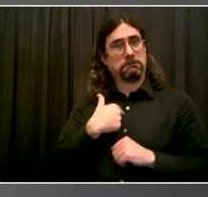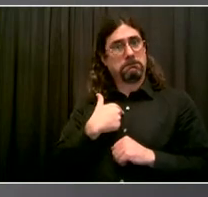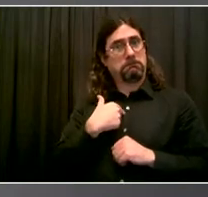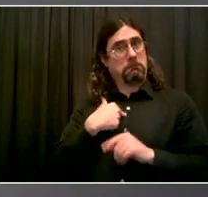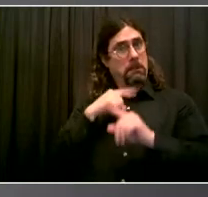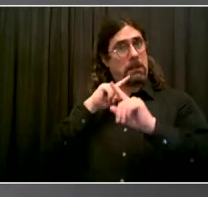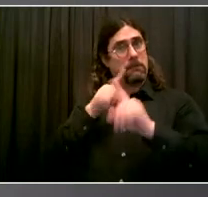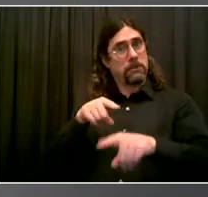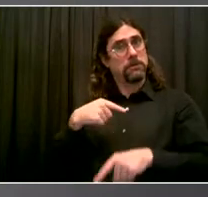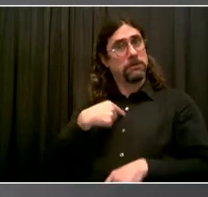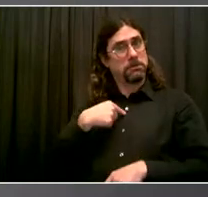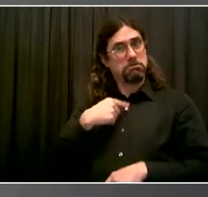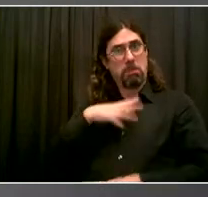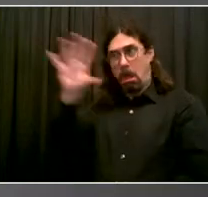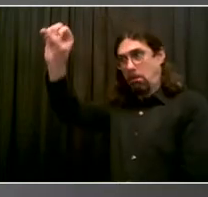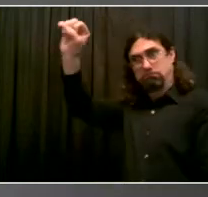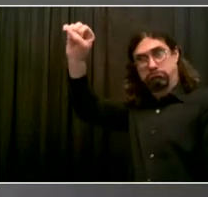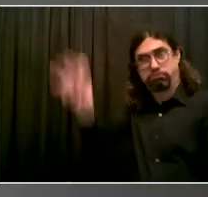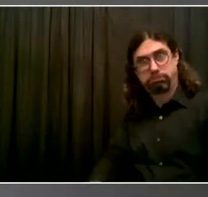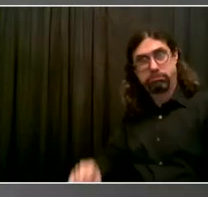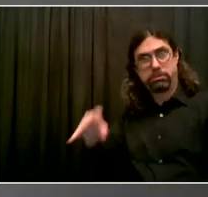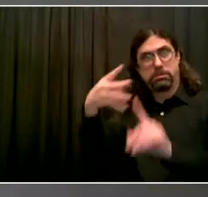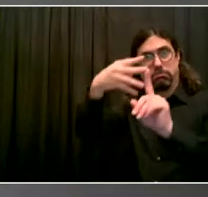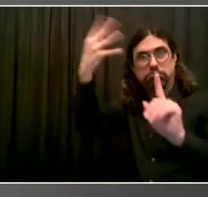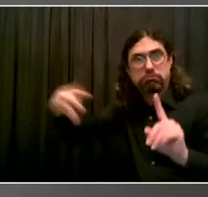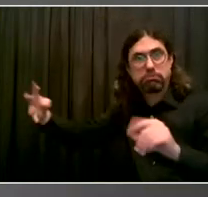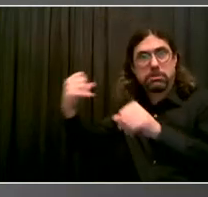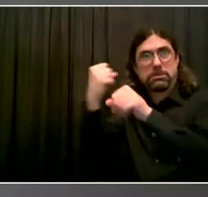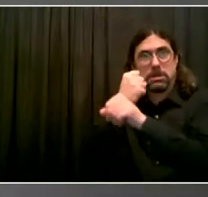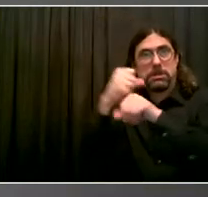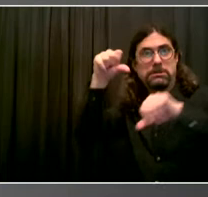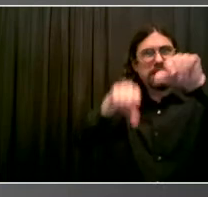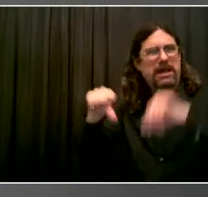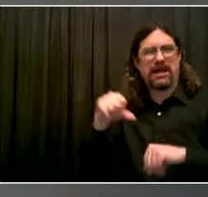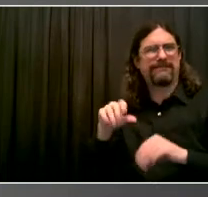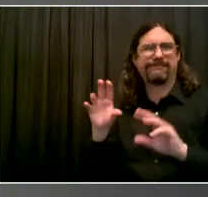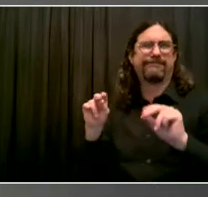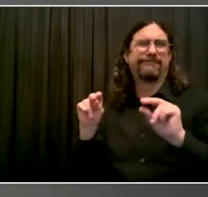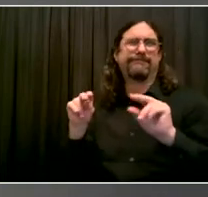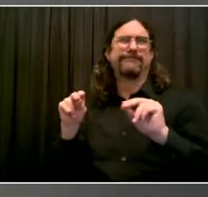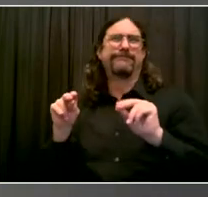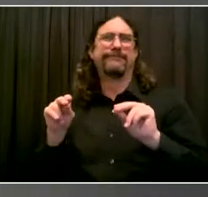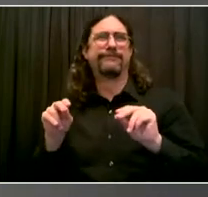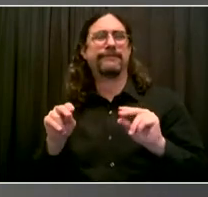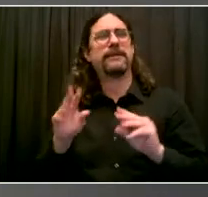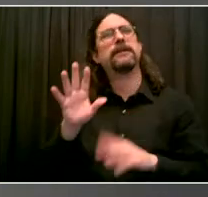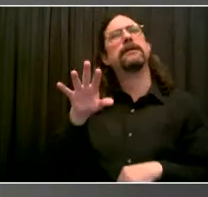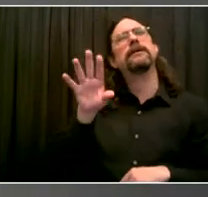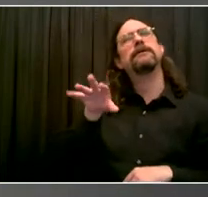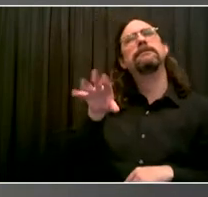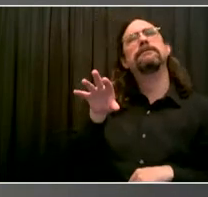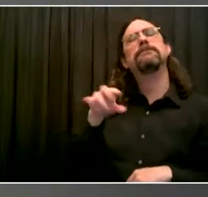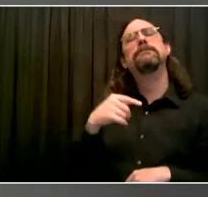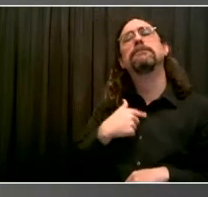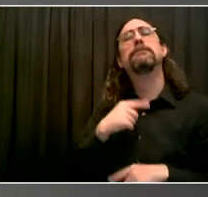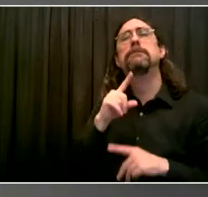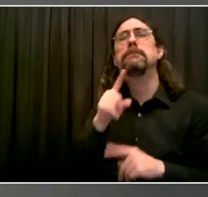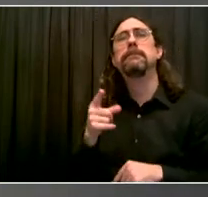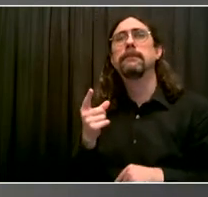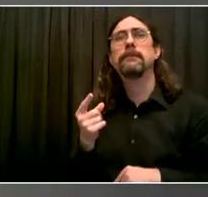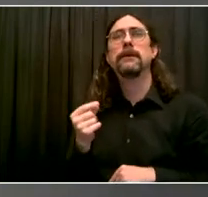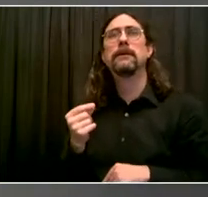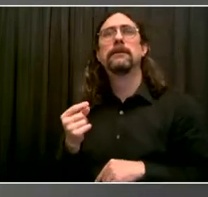often ask my patients who say they don't want to be vaccinated is tell me what would make you more or less likely to get